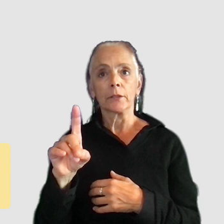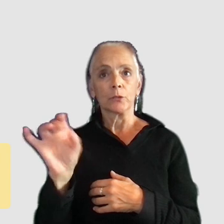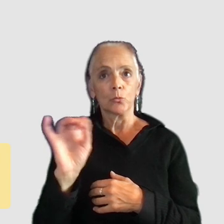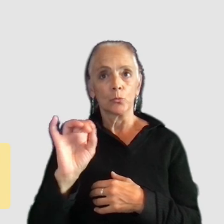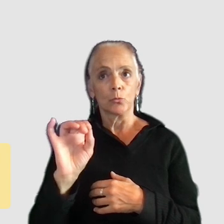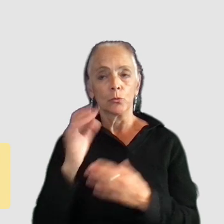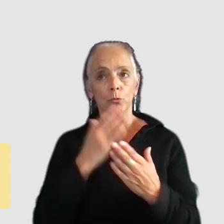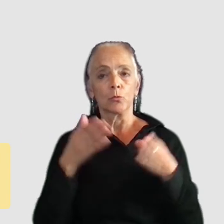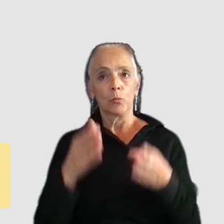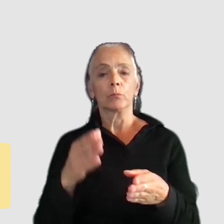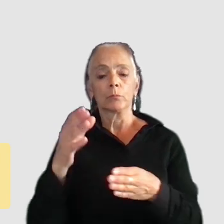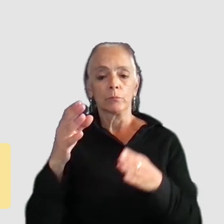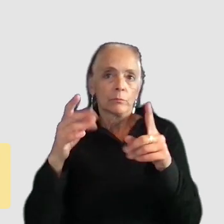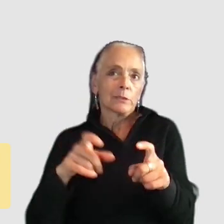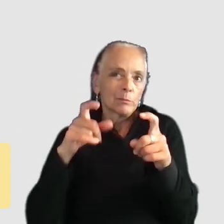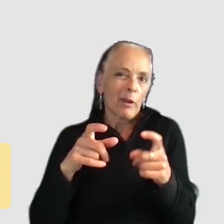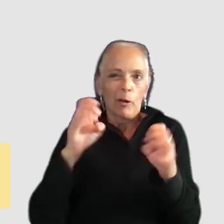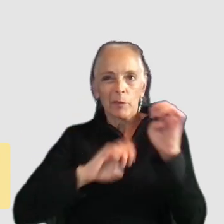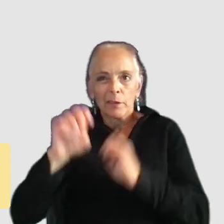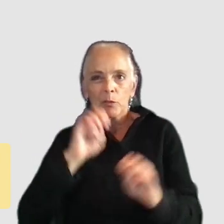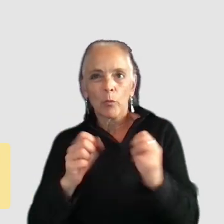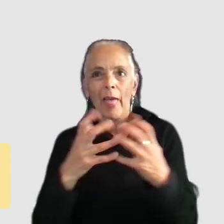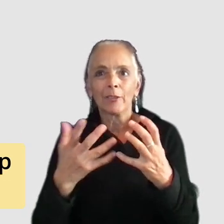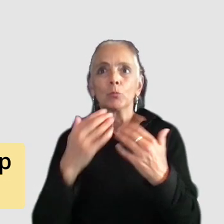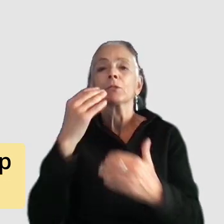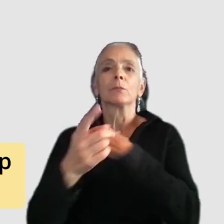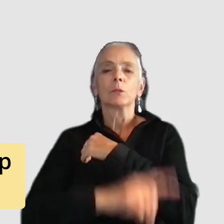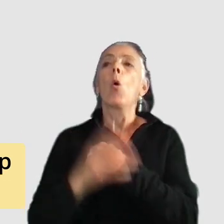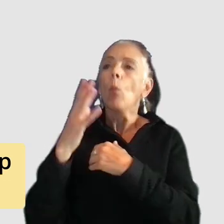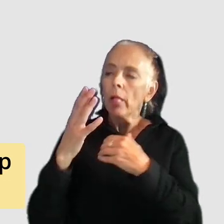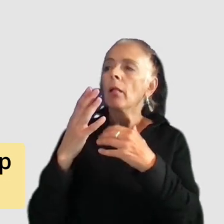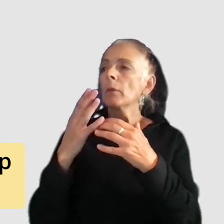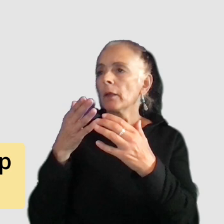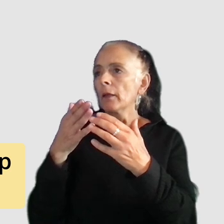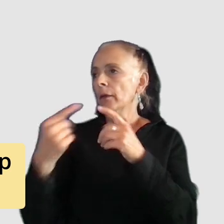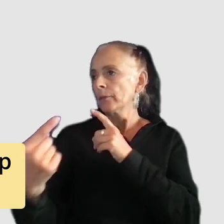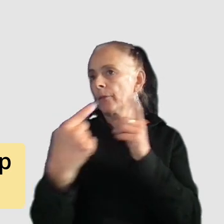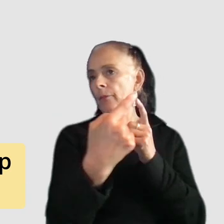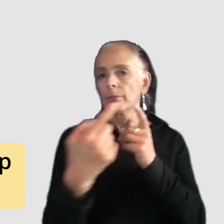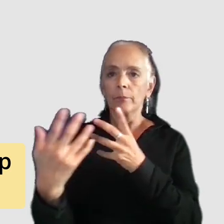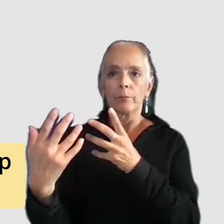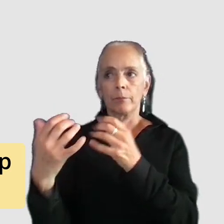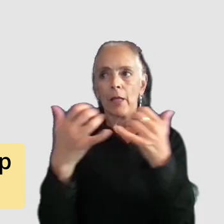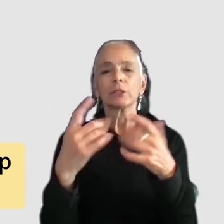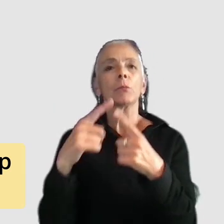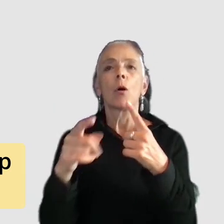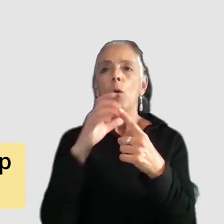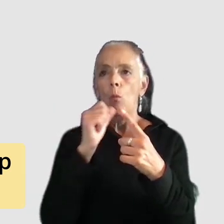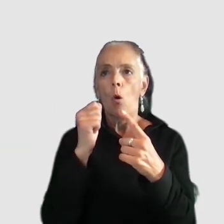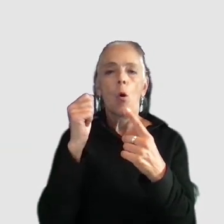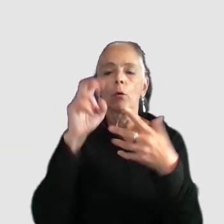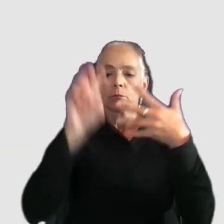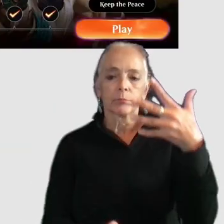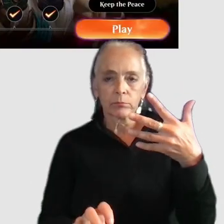practice an experiment without being punished too much so they're going to be playing against other players but they're not going to you know drop rank or lose anything by playing in these